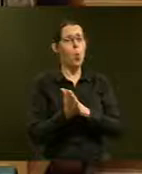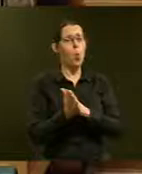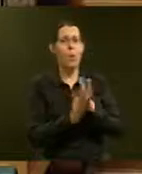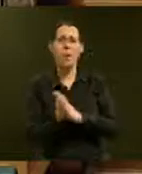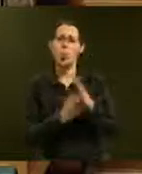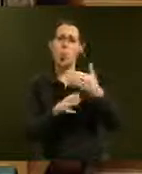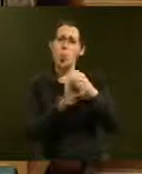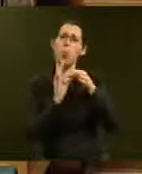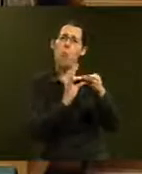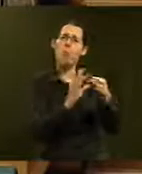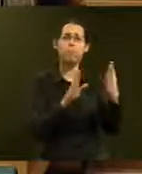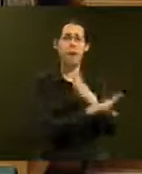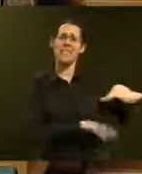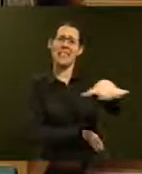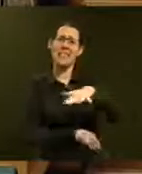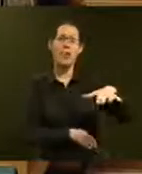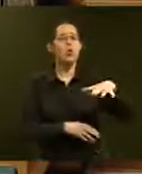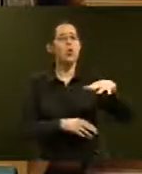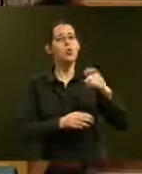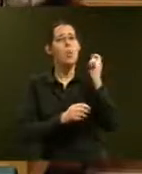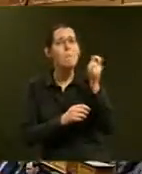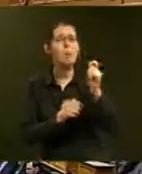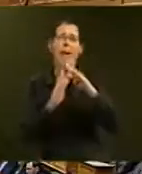Houses, it's as simple as that.